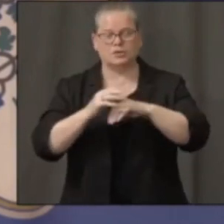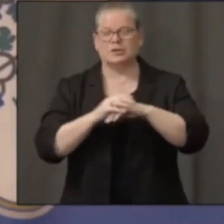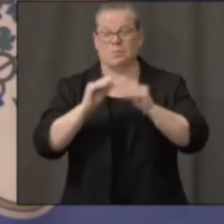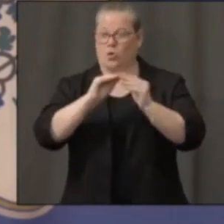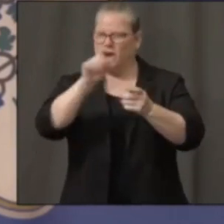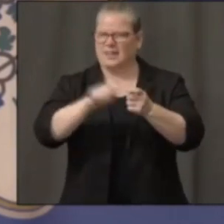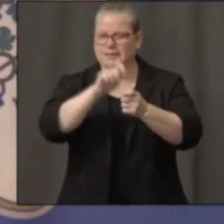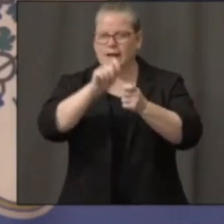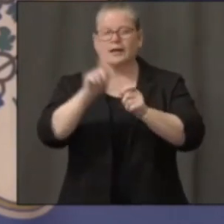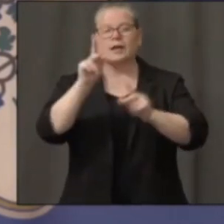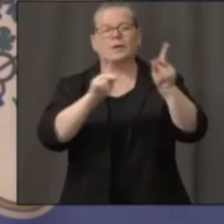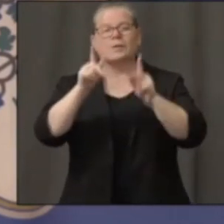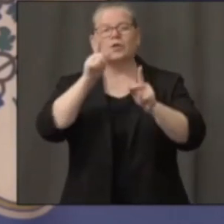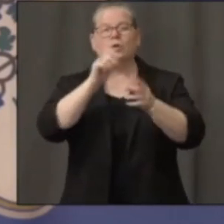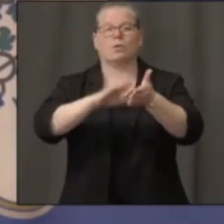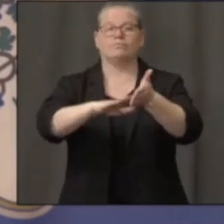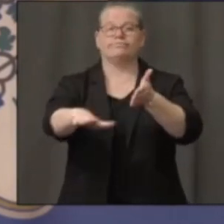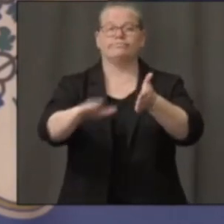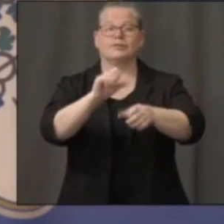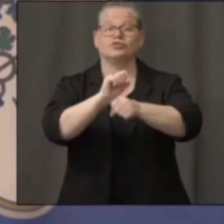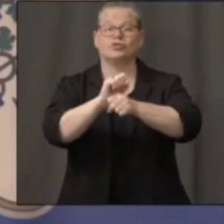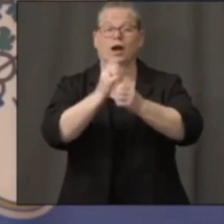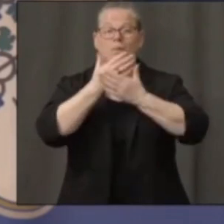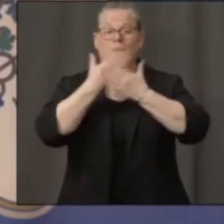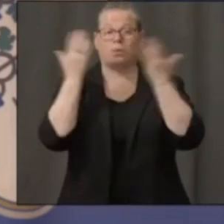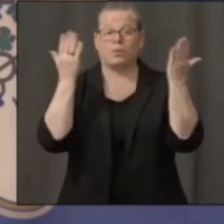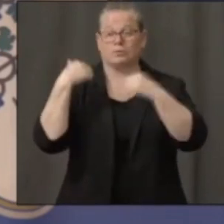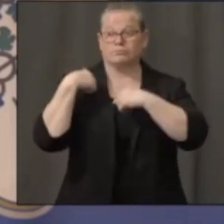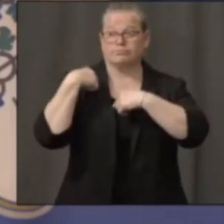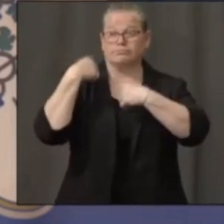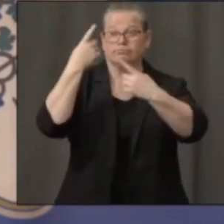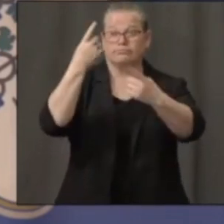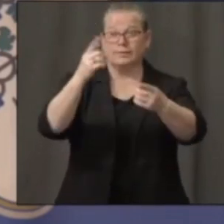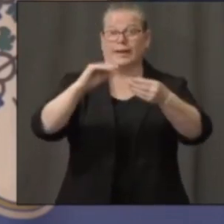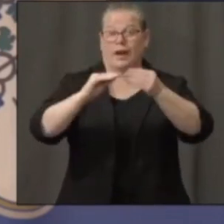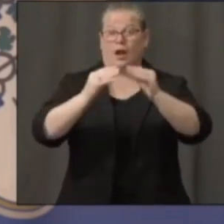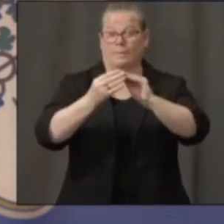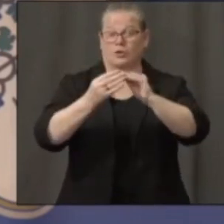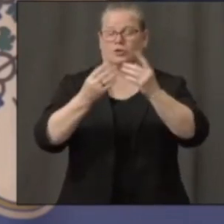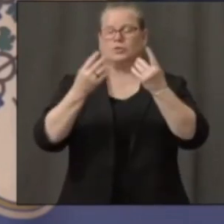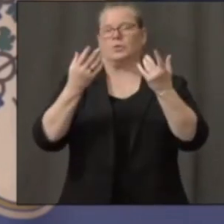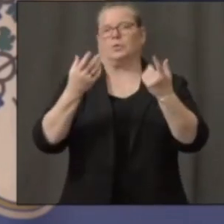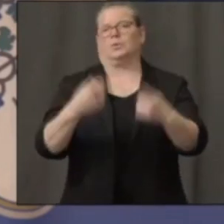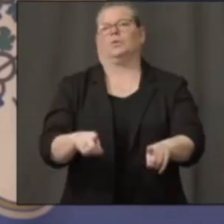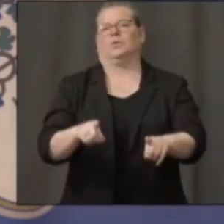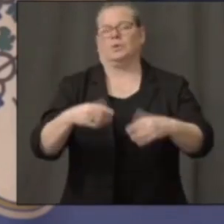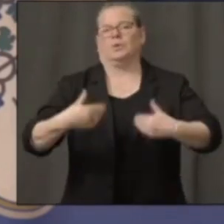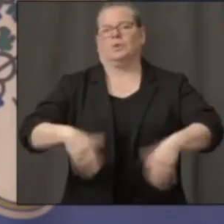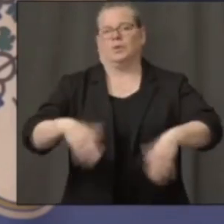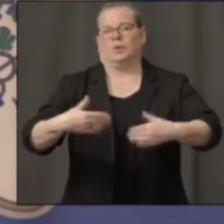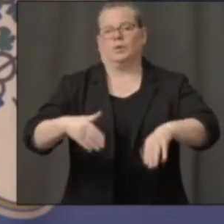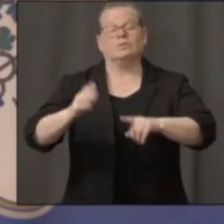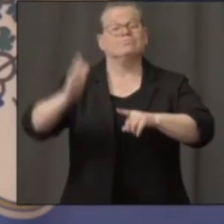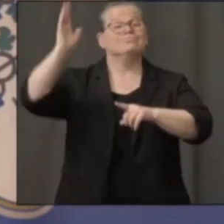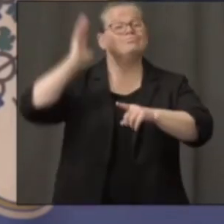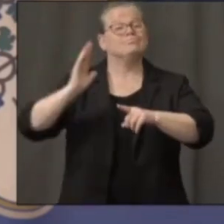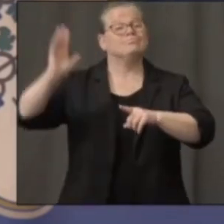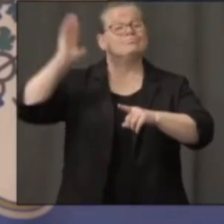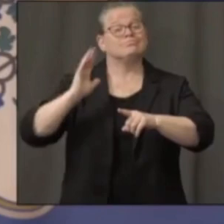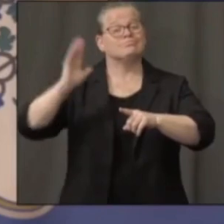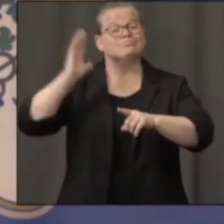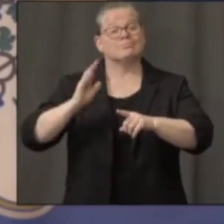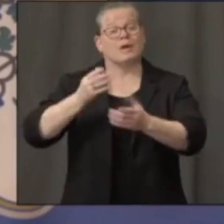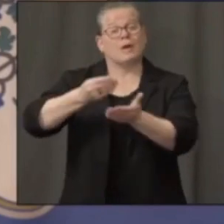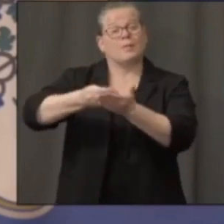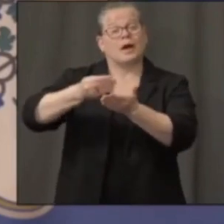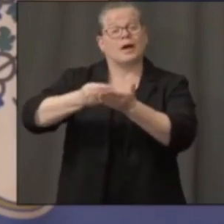it's the stuff we haven't seen since the Great Depression, much worse than what we saw just in